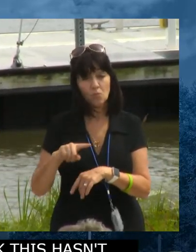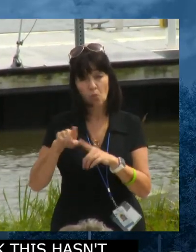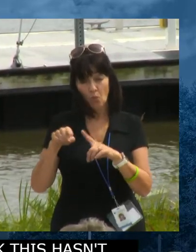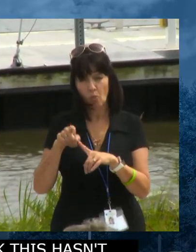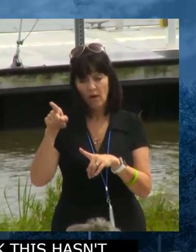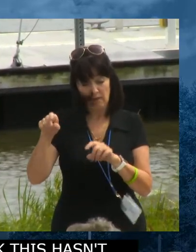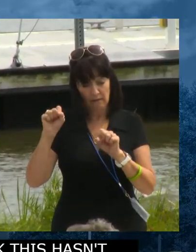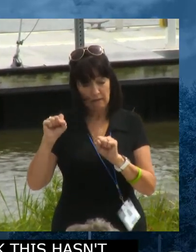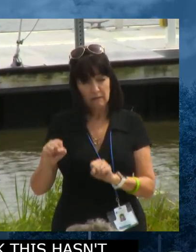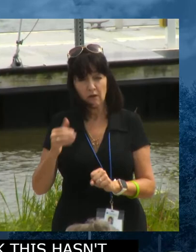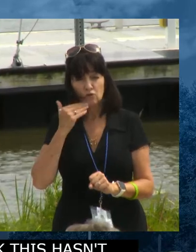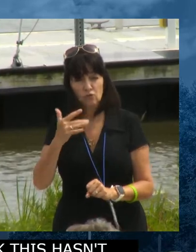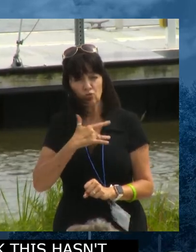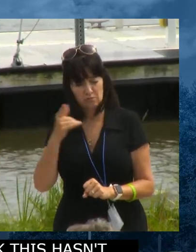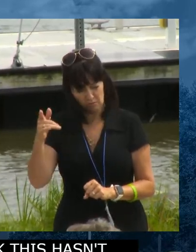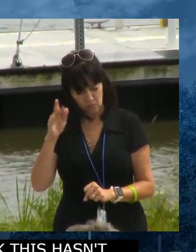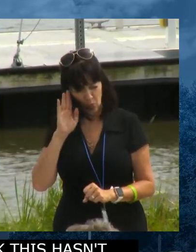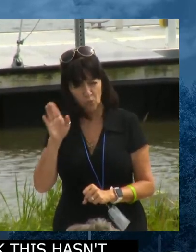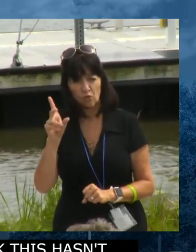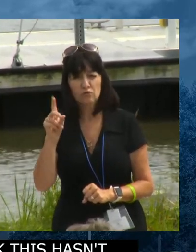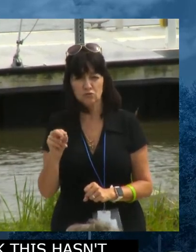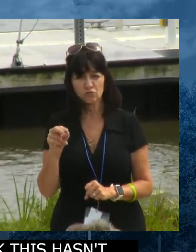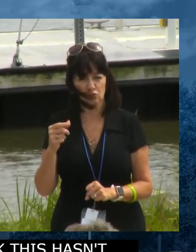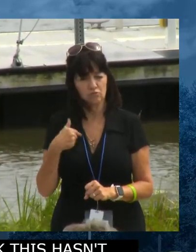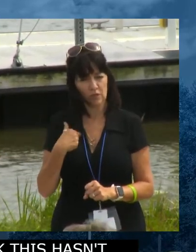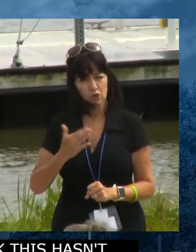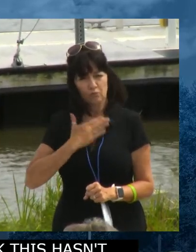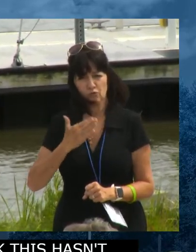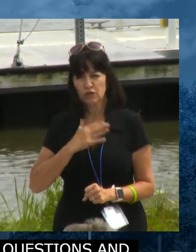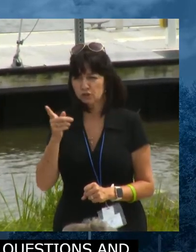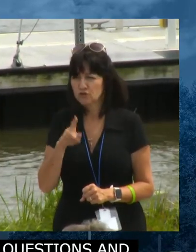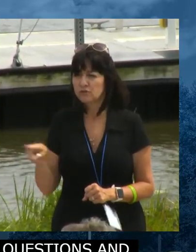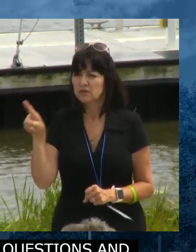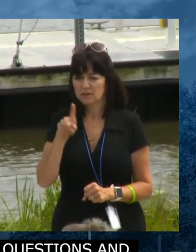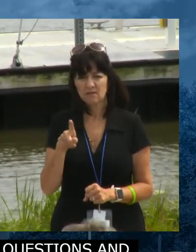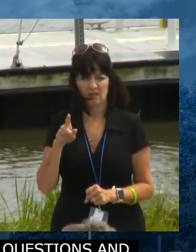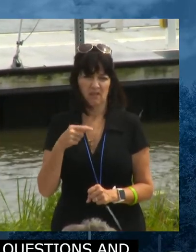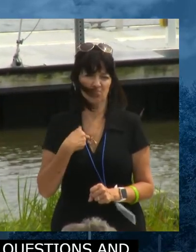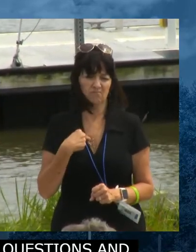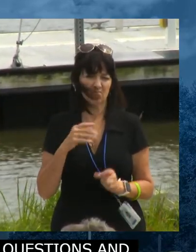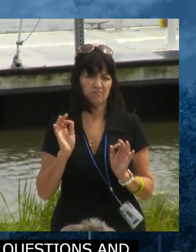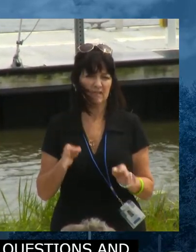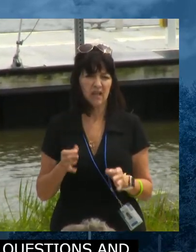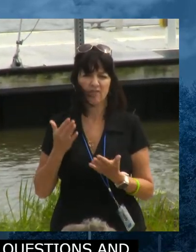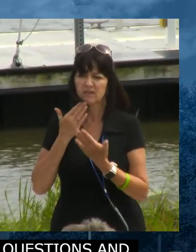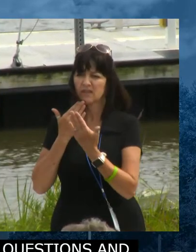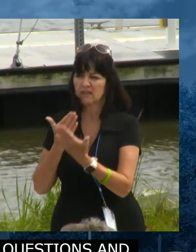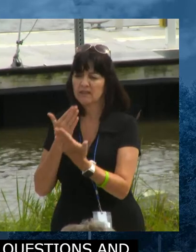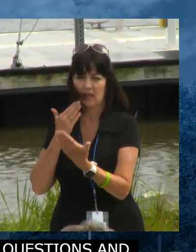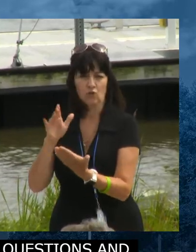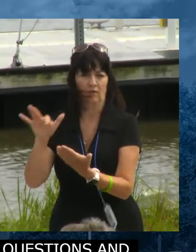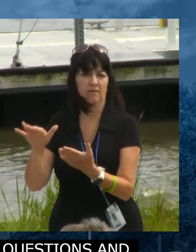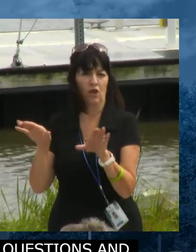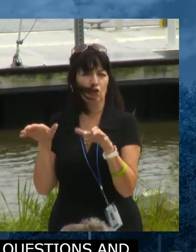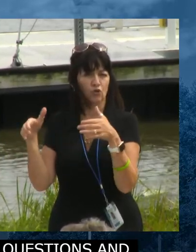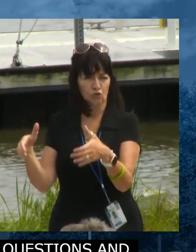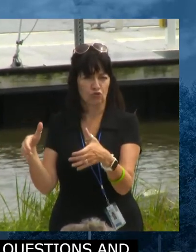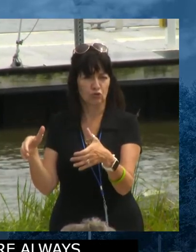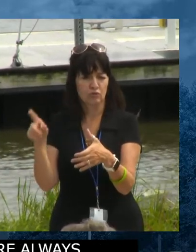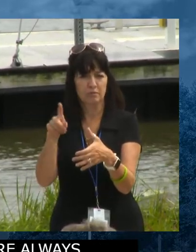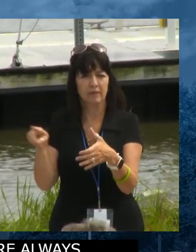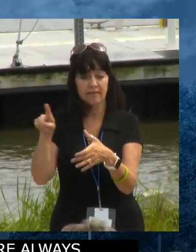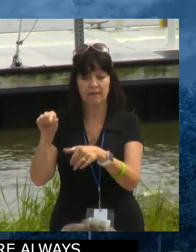absolutely always fair. And they follow the rules. And I appreciate them. And we should be absolutely thankful. And that's another one of those groups that I think they do things